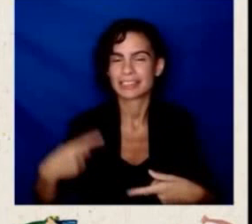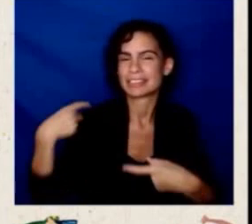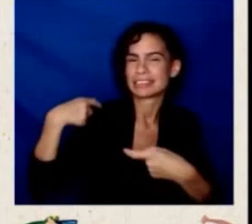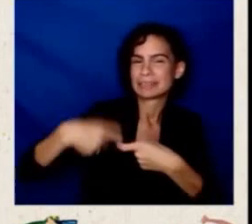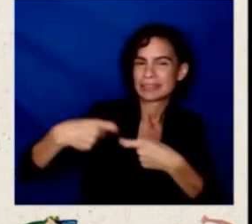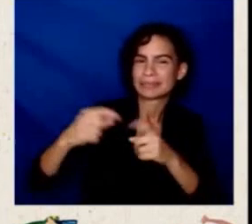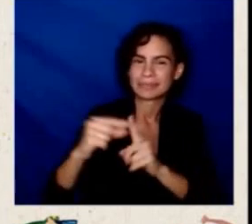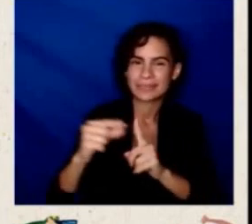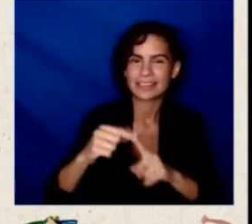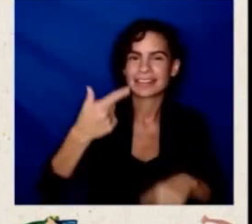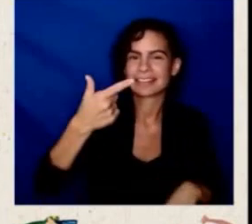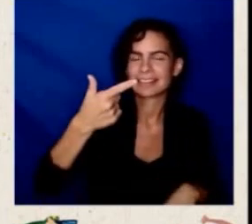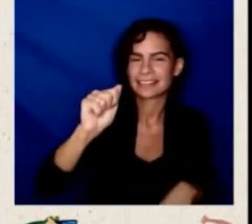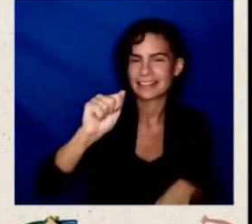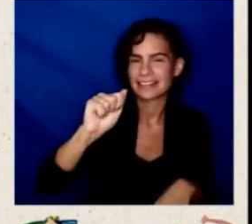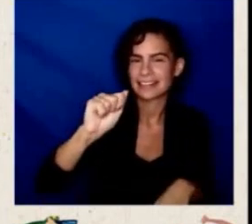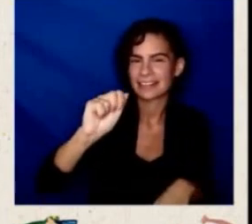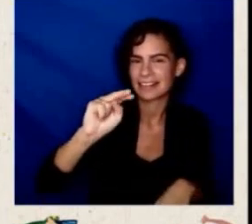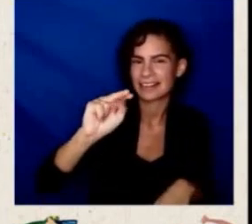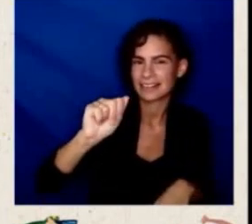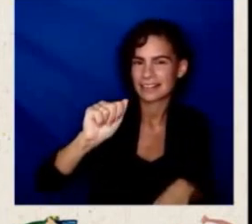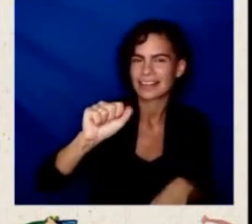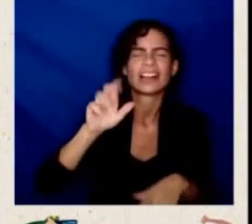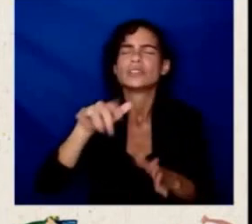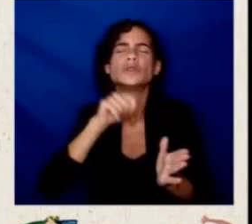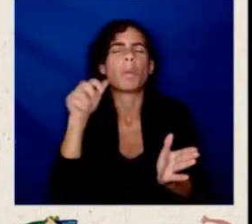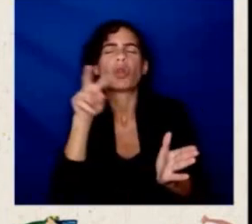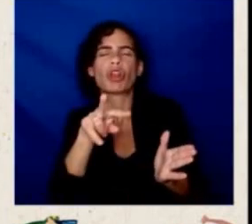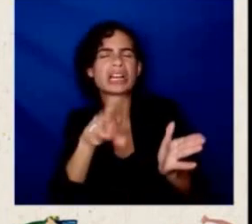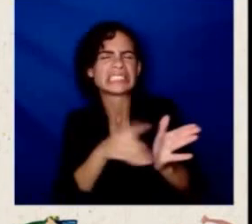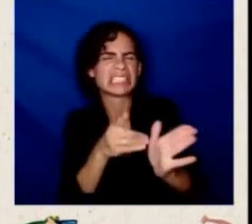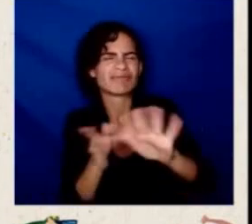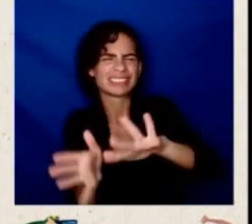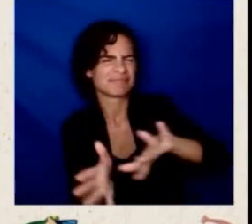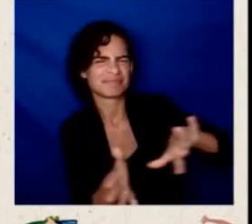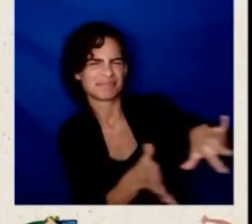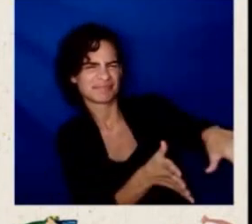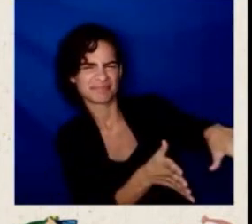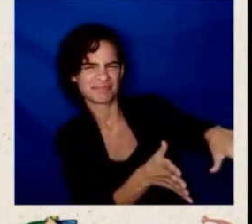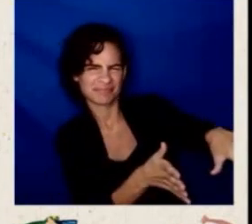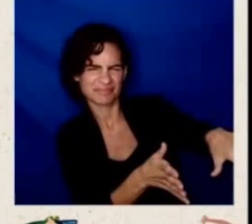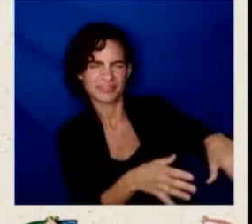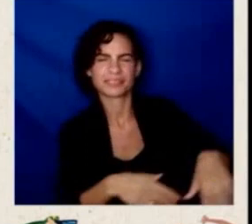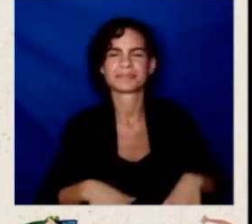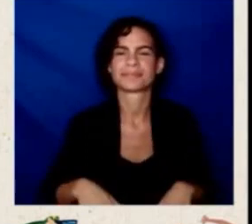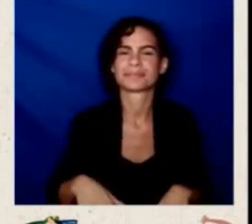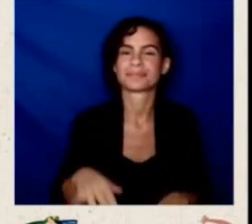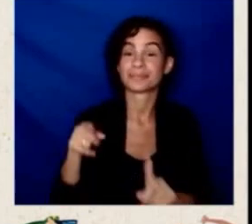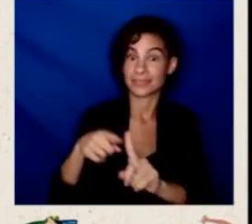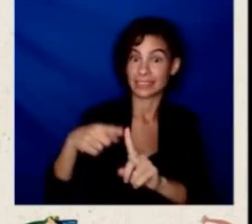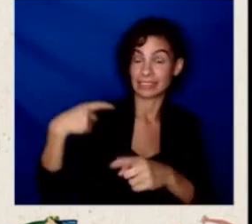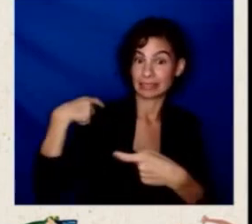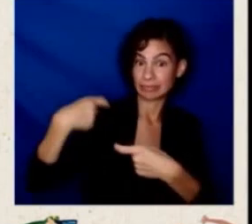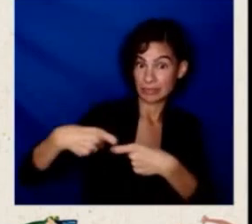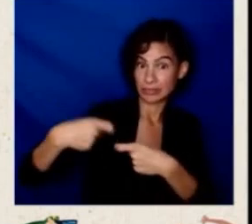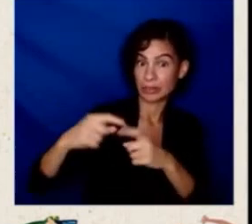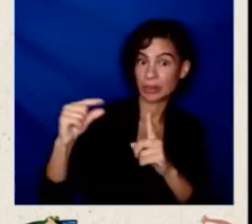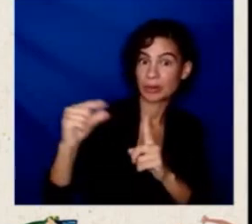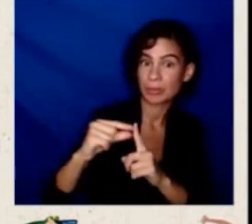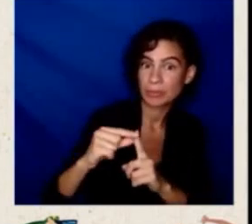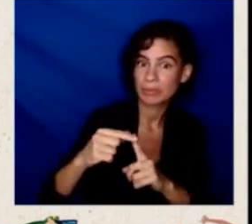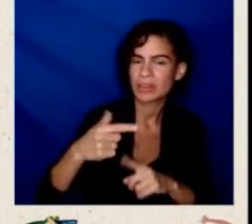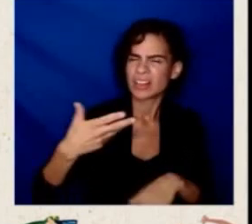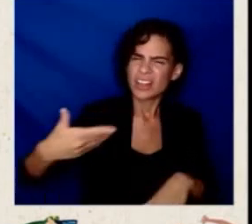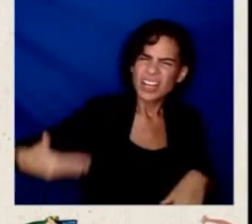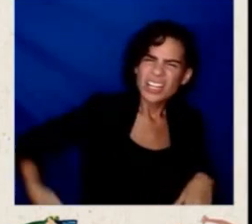look it up in the dictionary. It won't give you the full interpretation. To me, it means guts, grit, and gain all